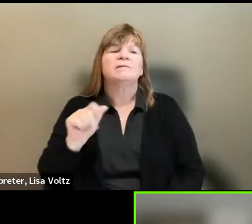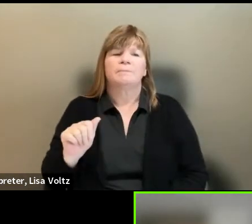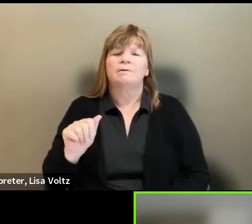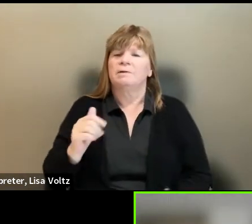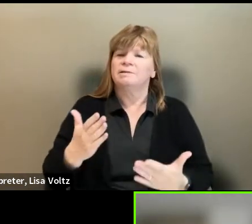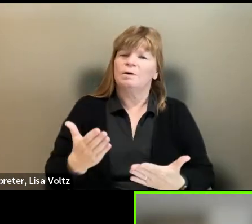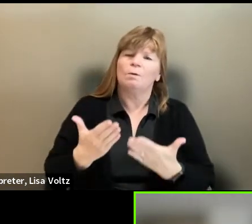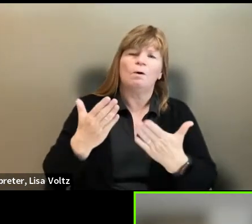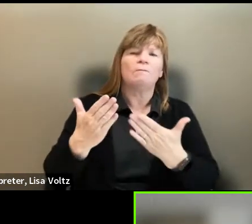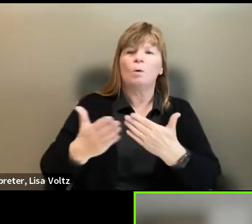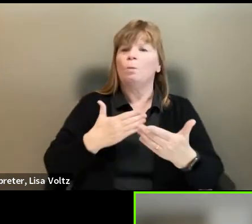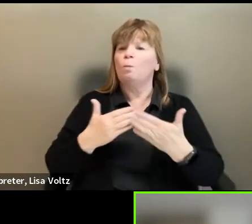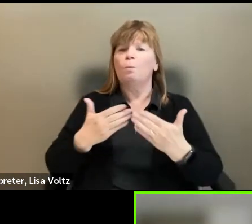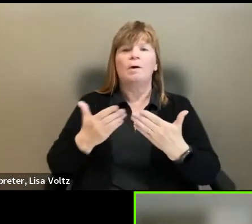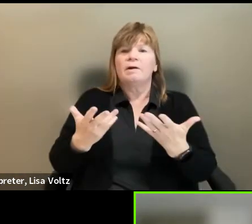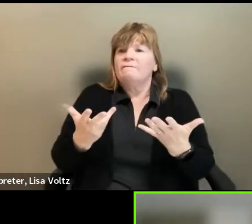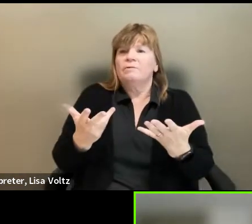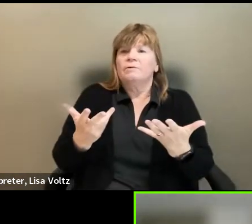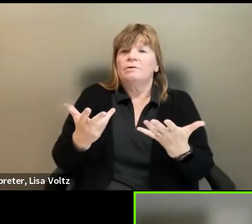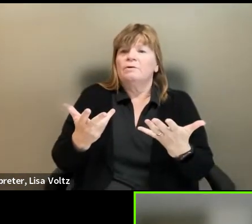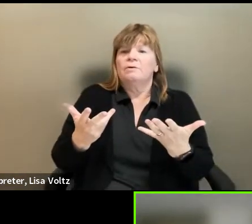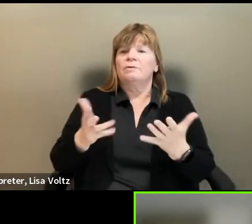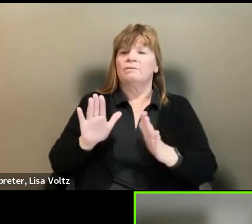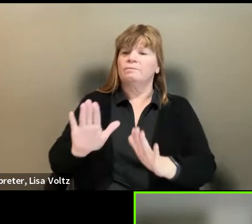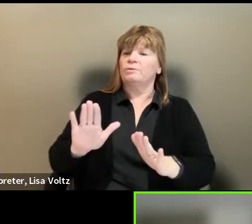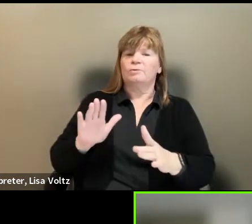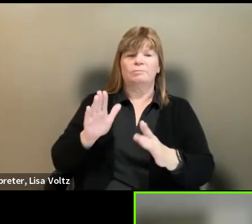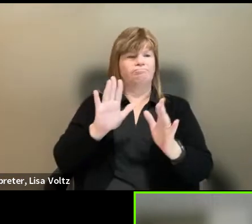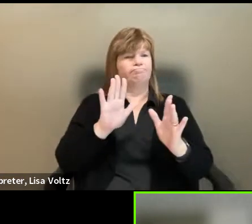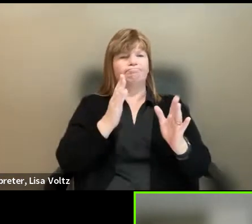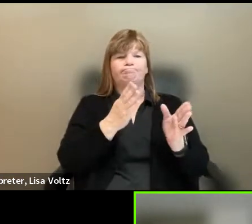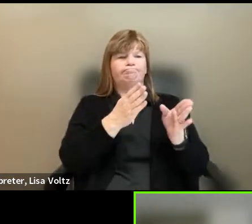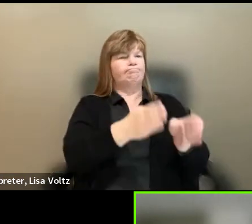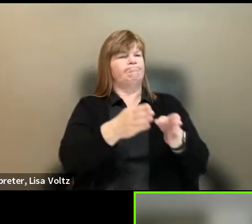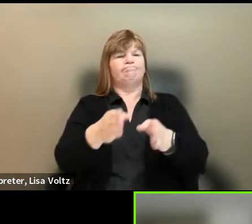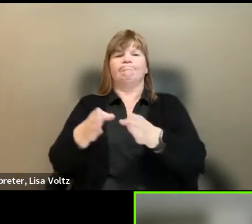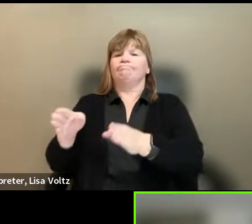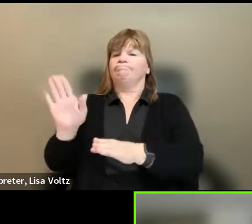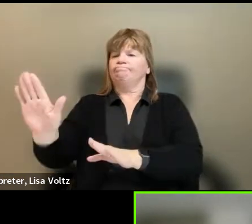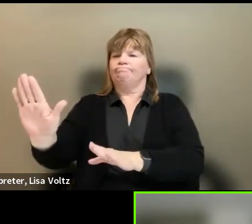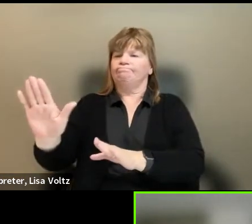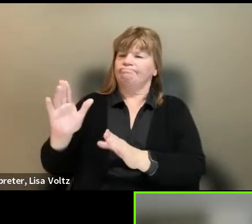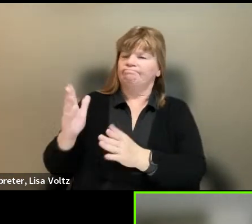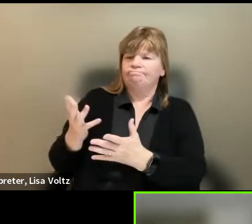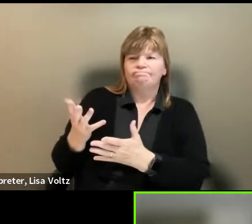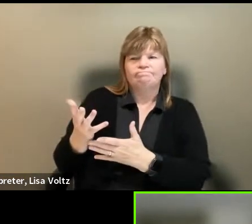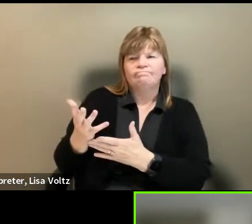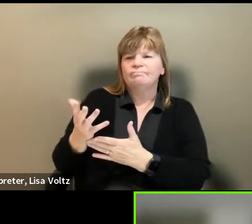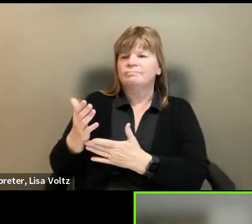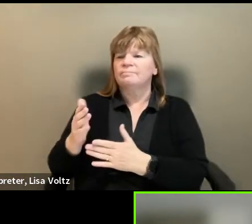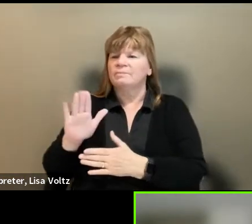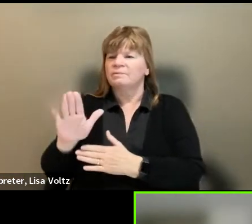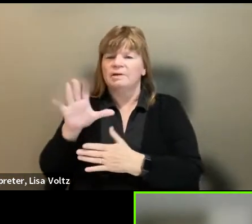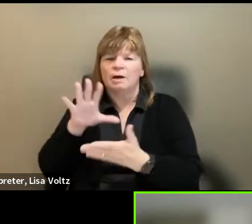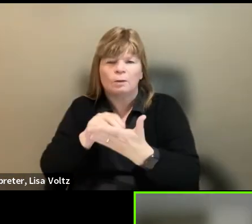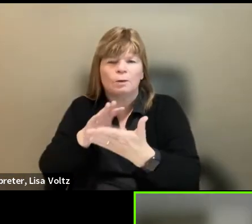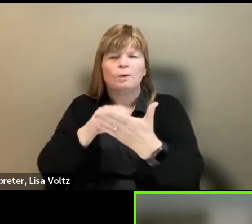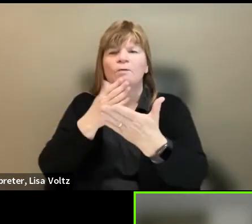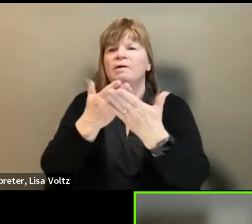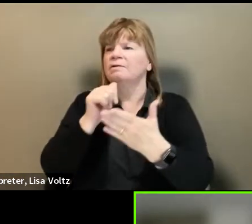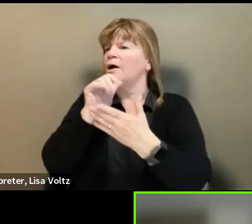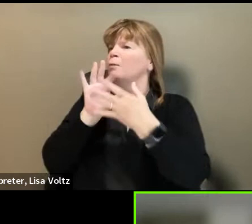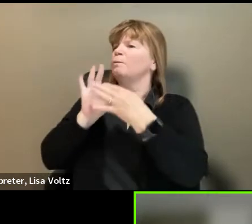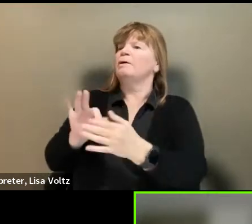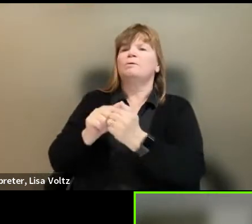whatever they bring to the table. They're individual and they learn all kinds of things unrelated to their disability.